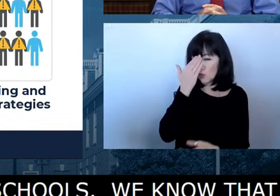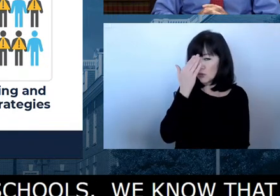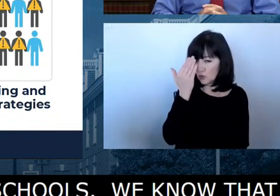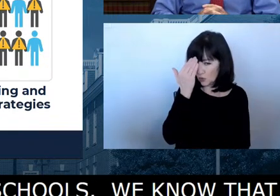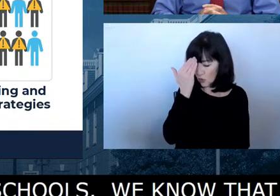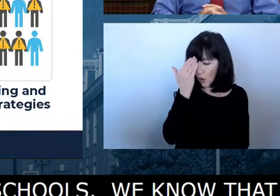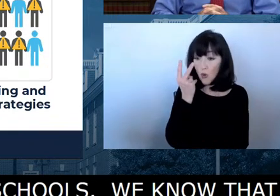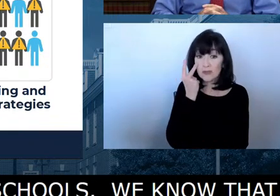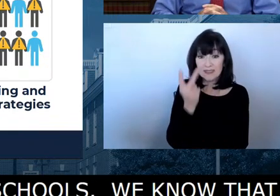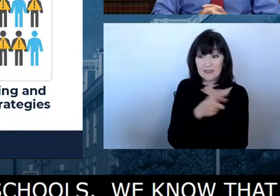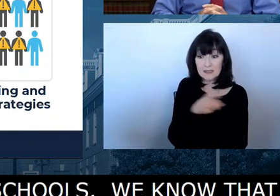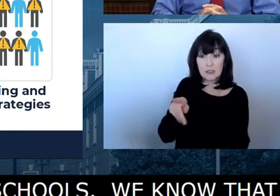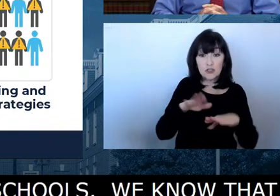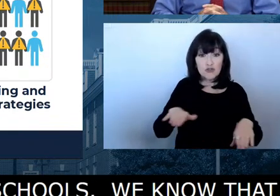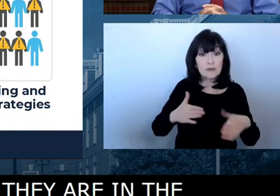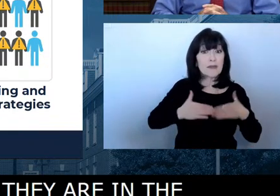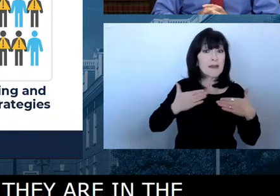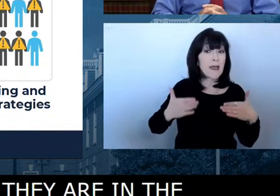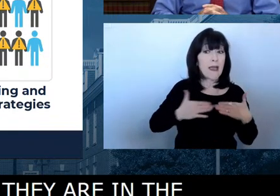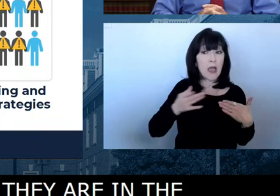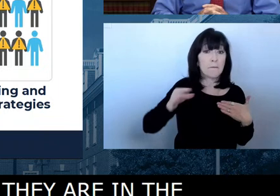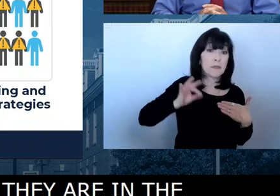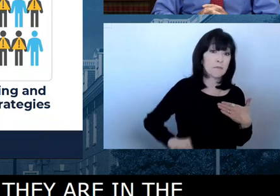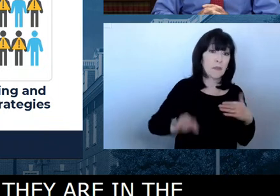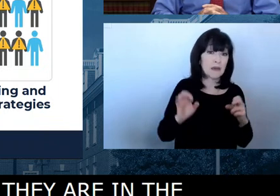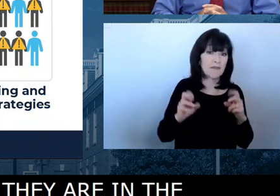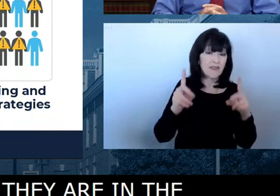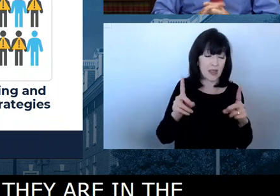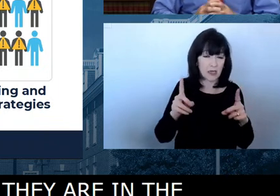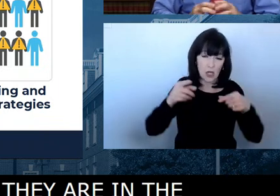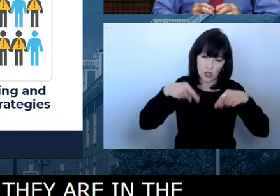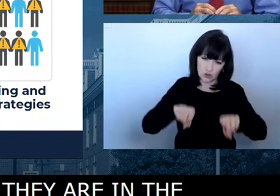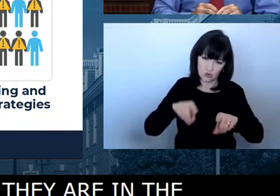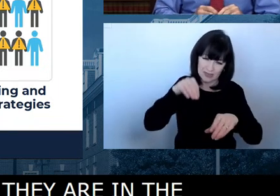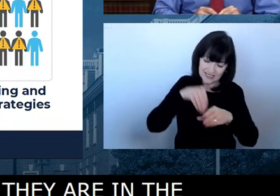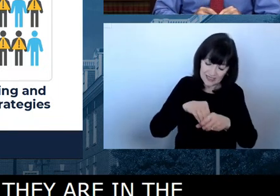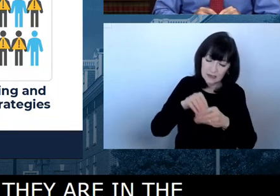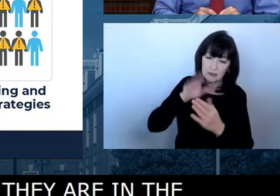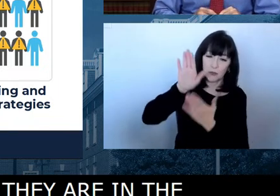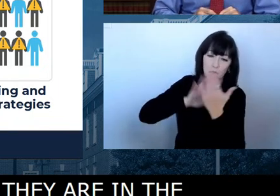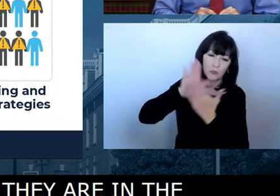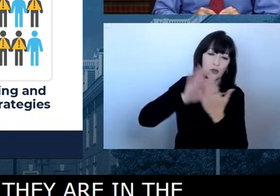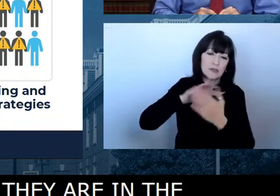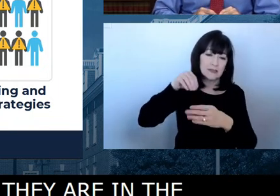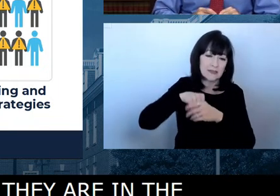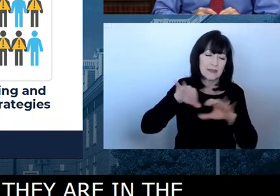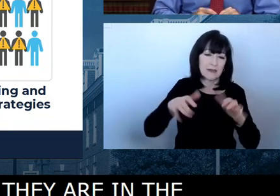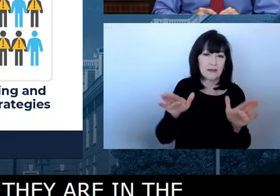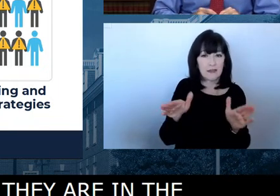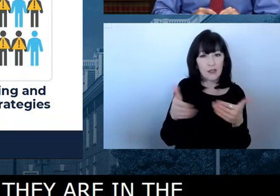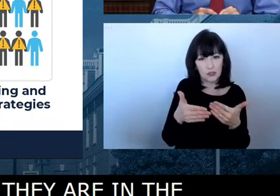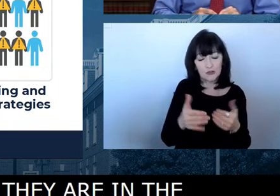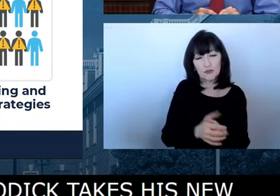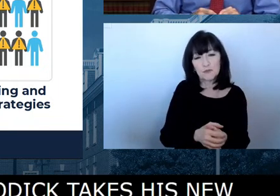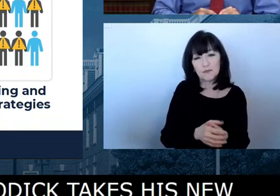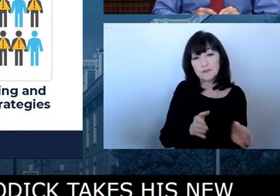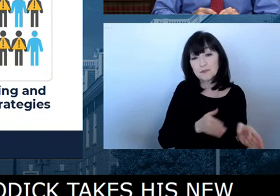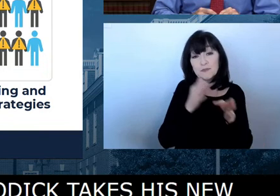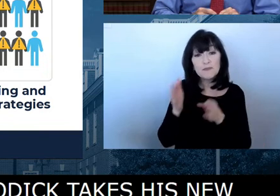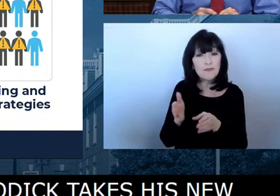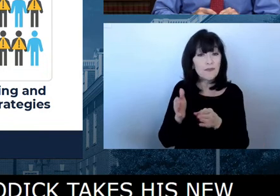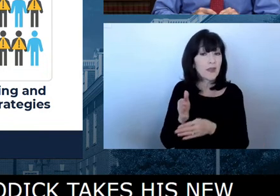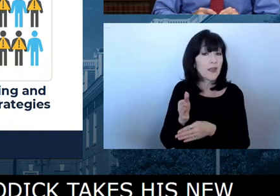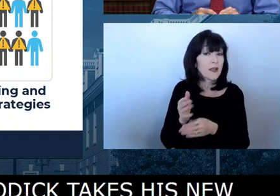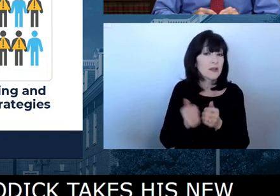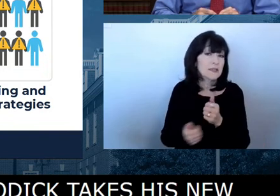takes, uh, his new challenges as secretary of education, working with his, uh, former colleagues, uh, in, uh, superintendent